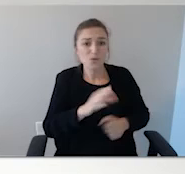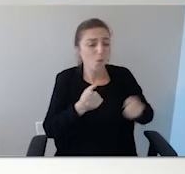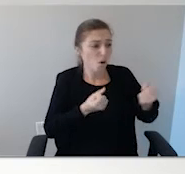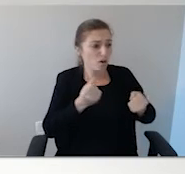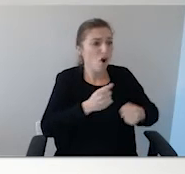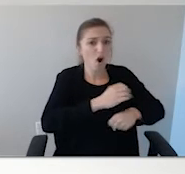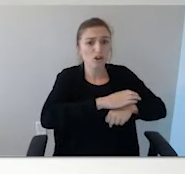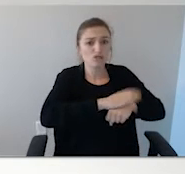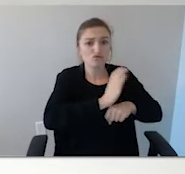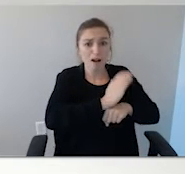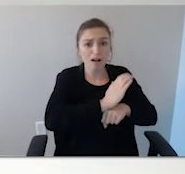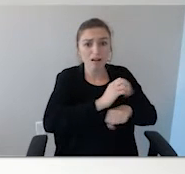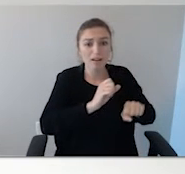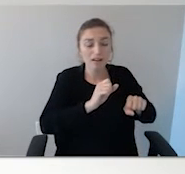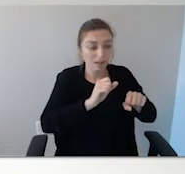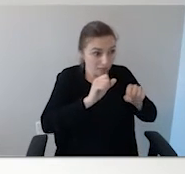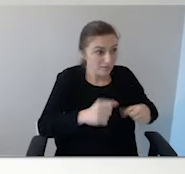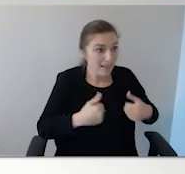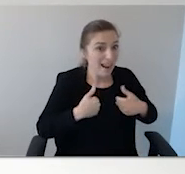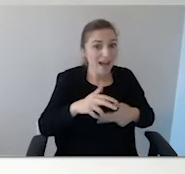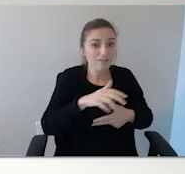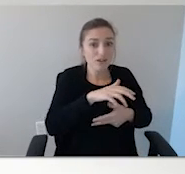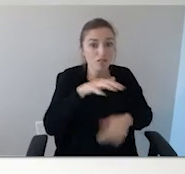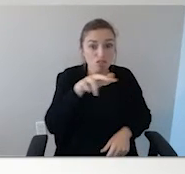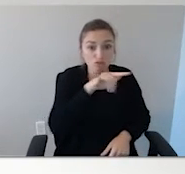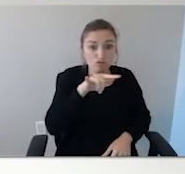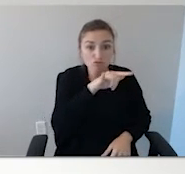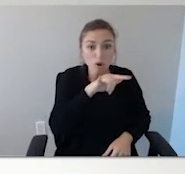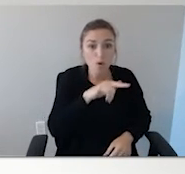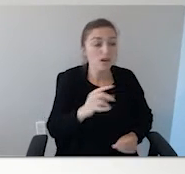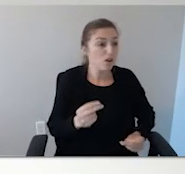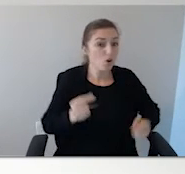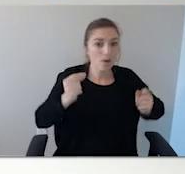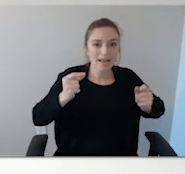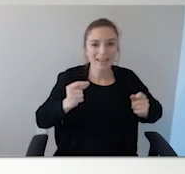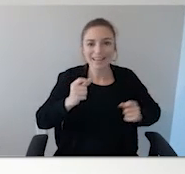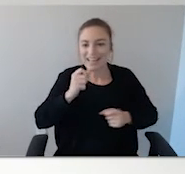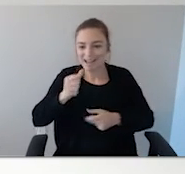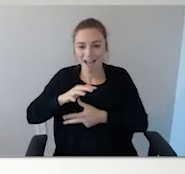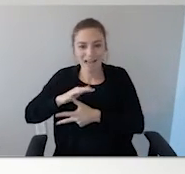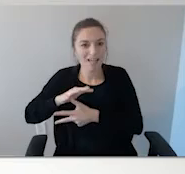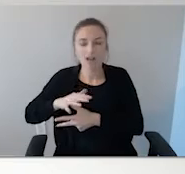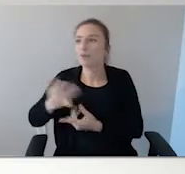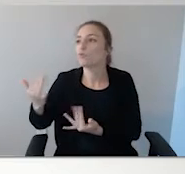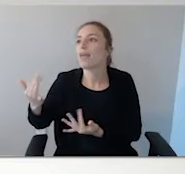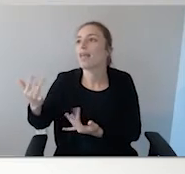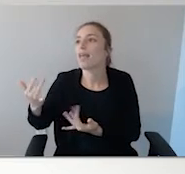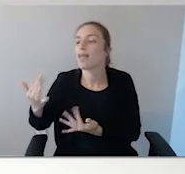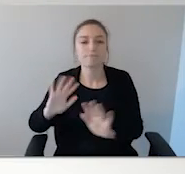And it gives you what a helicopter would give you, and it gives it to you much quicker, much cheaper.